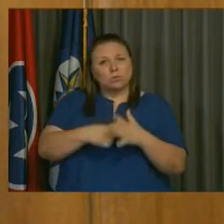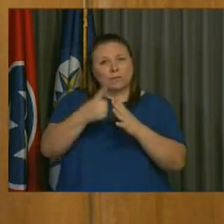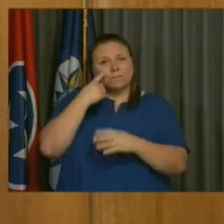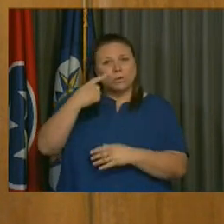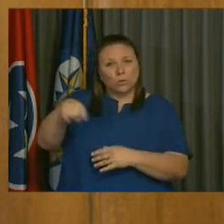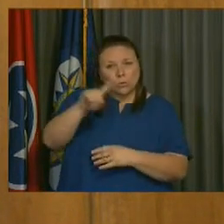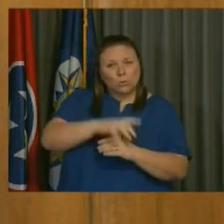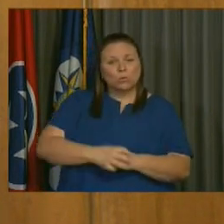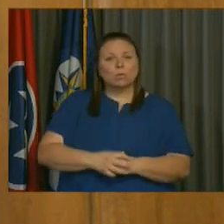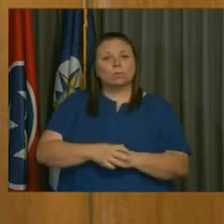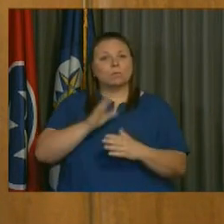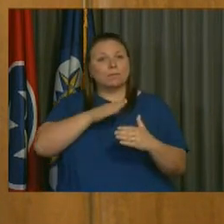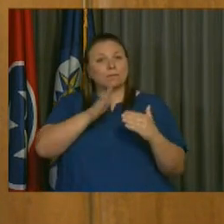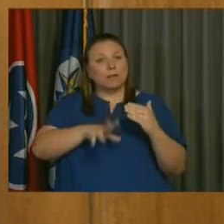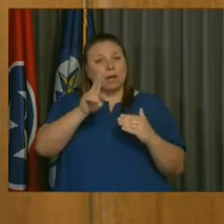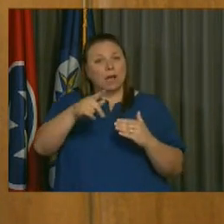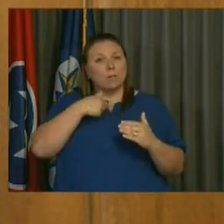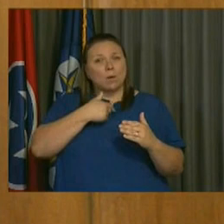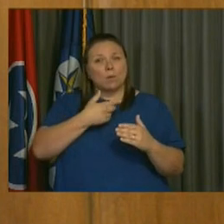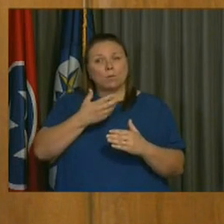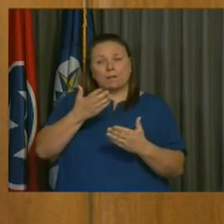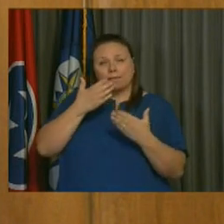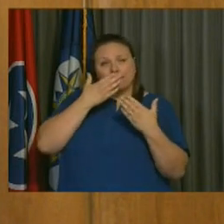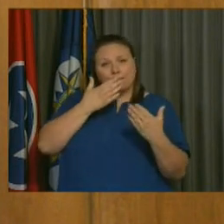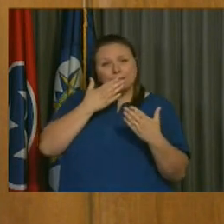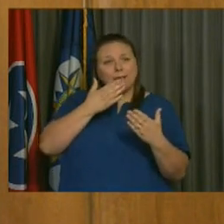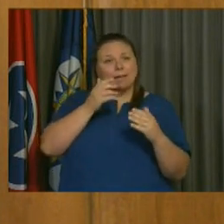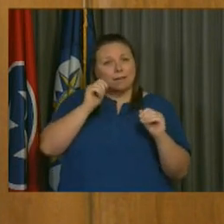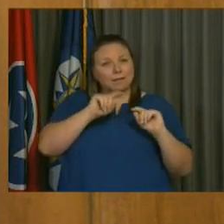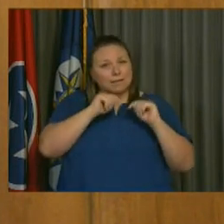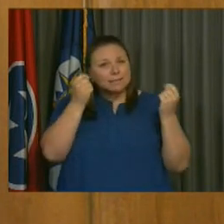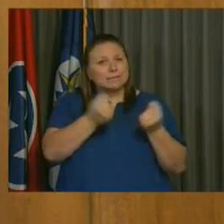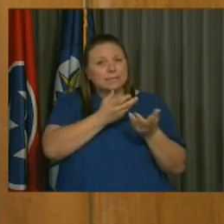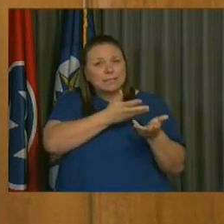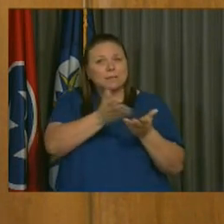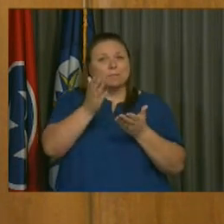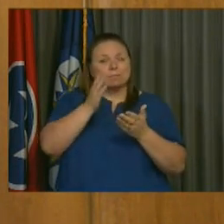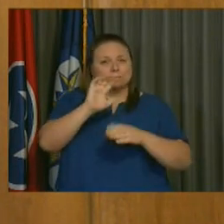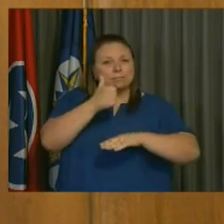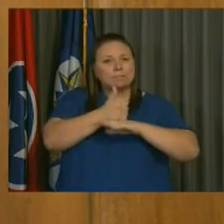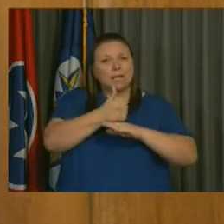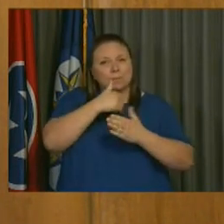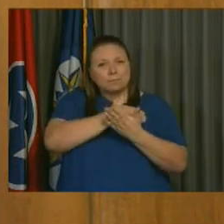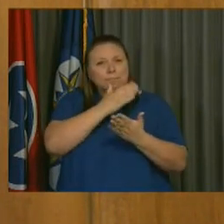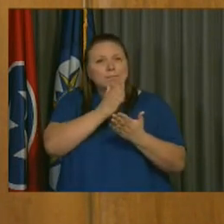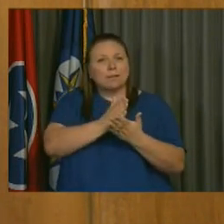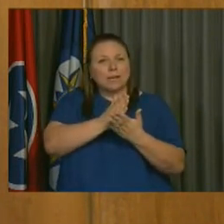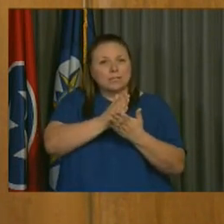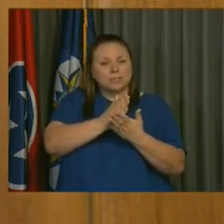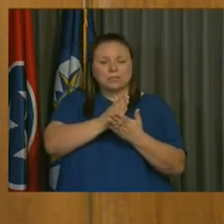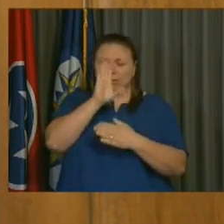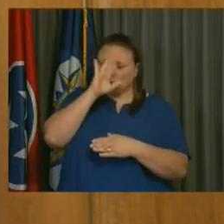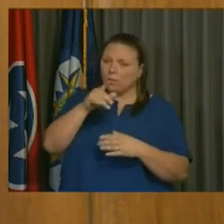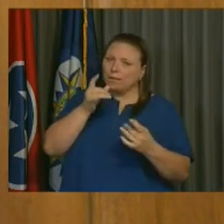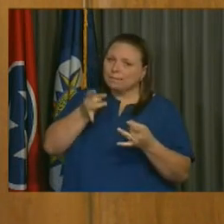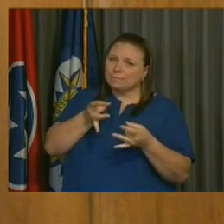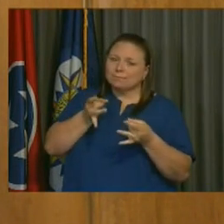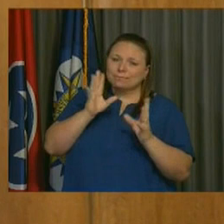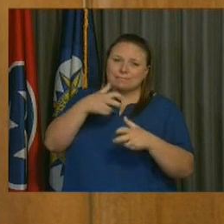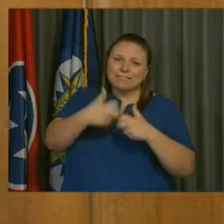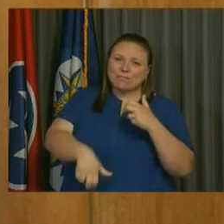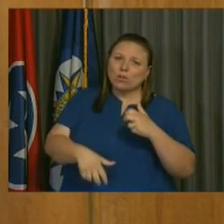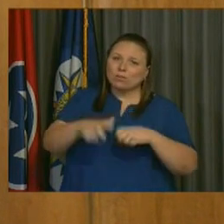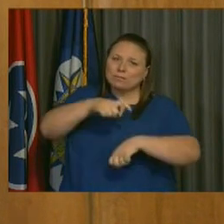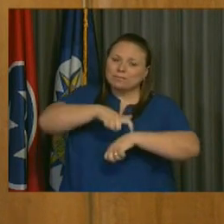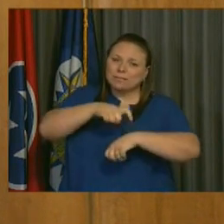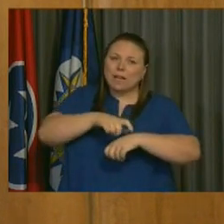And so to wrap up, I'd like to join the mayor in thanking the dedicated team that has prepared this budget despite the difficult conditions. And like so many other